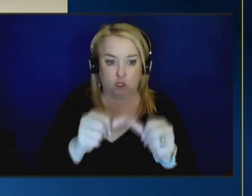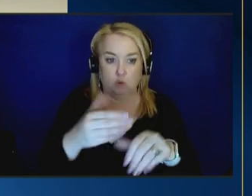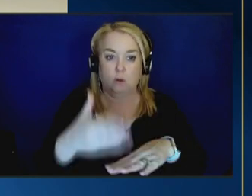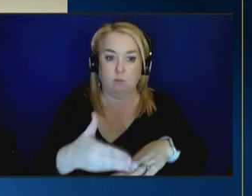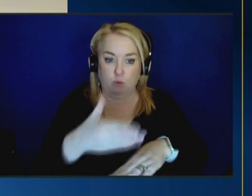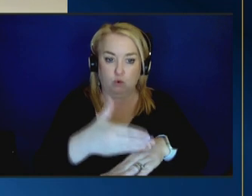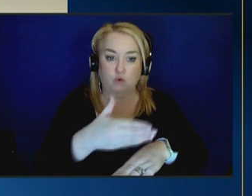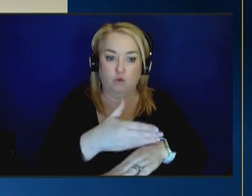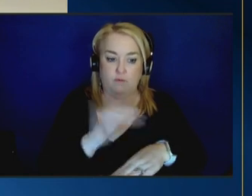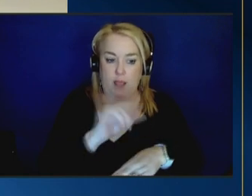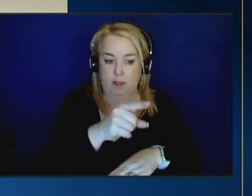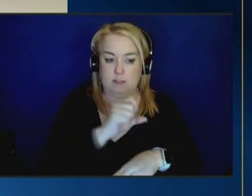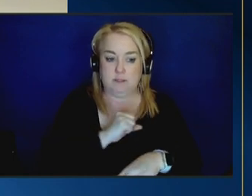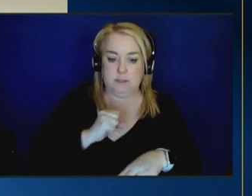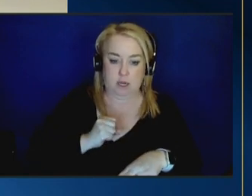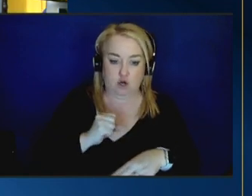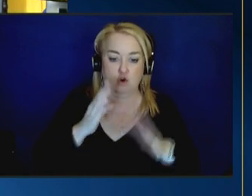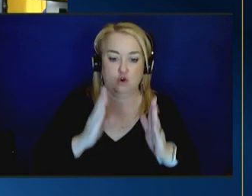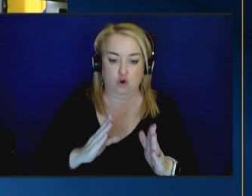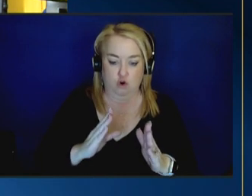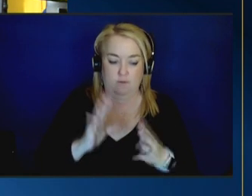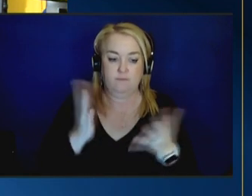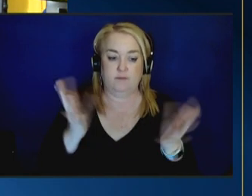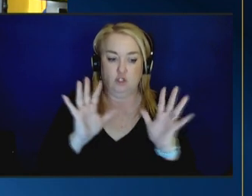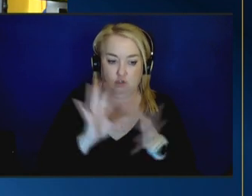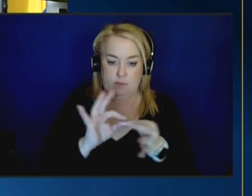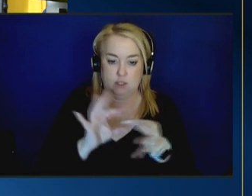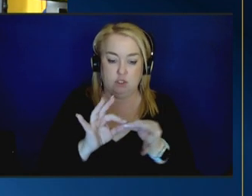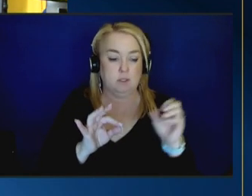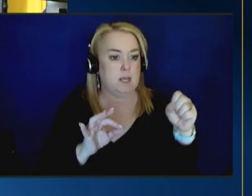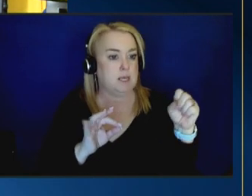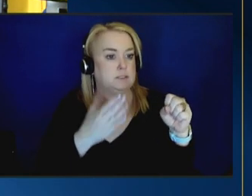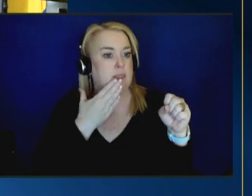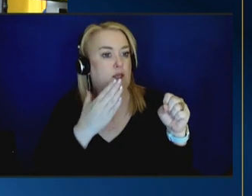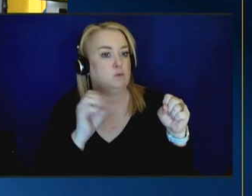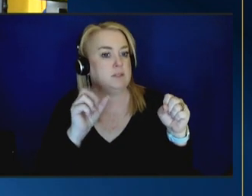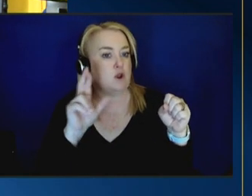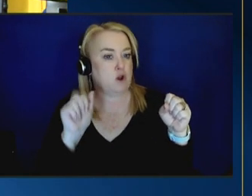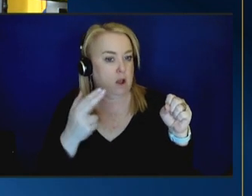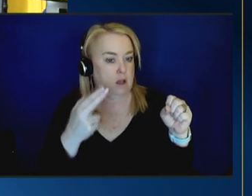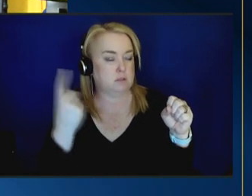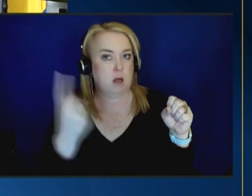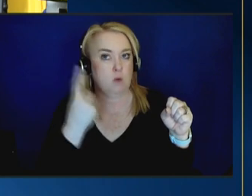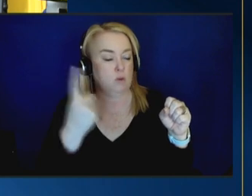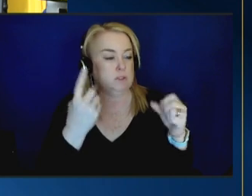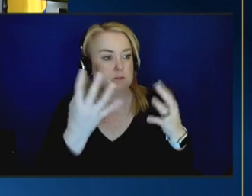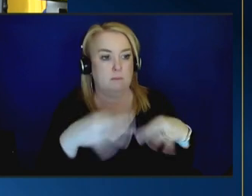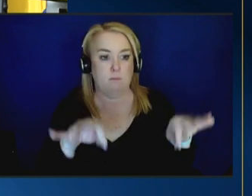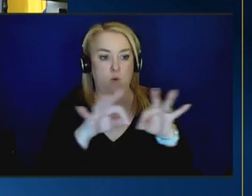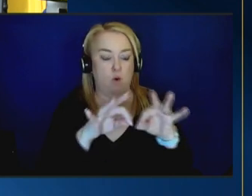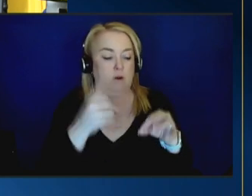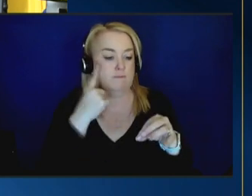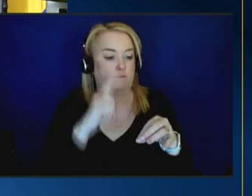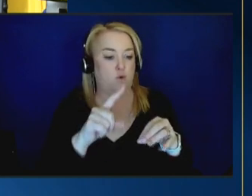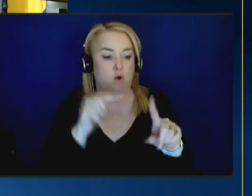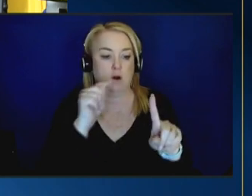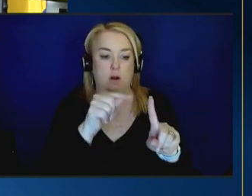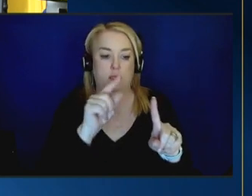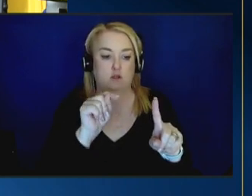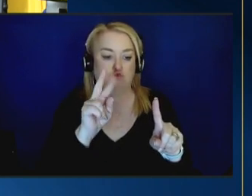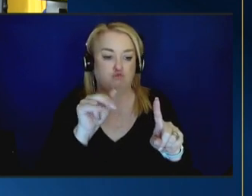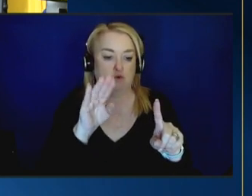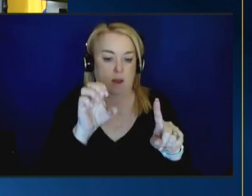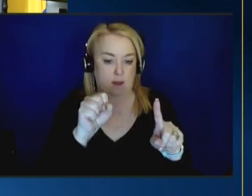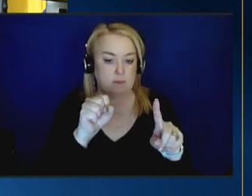senator whiten noted thank you sarah and always important to think about how tribes may be experiencing family first as well